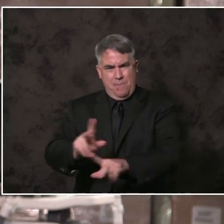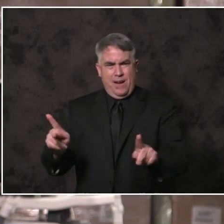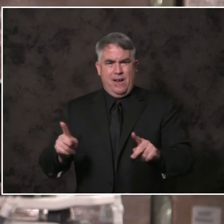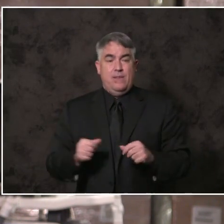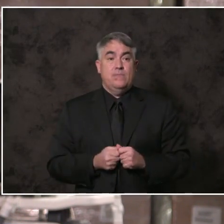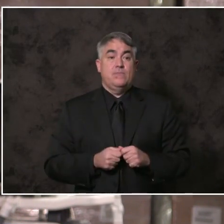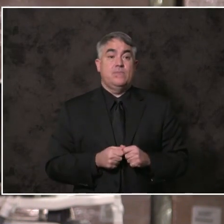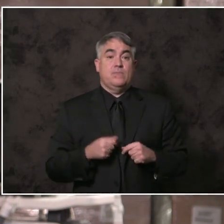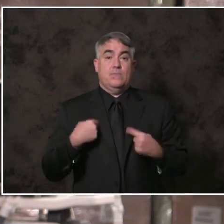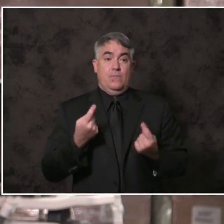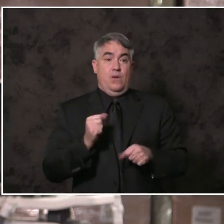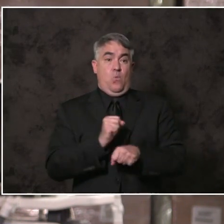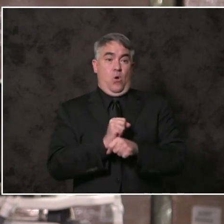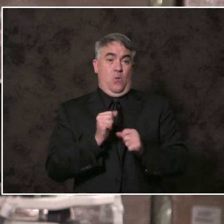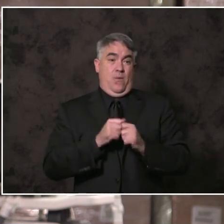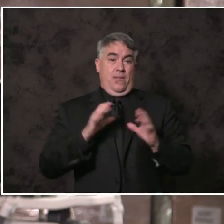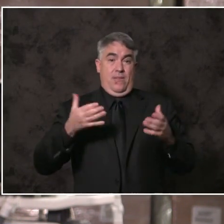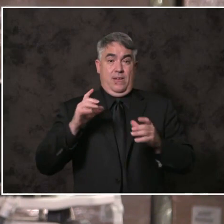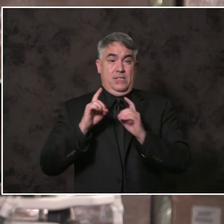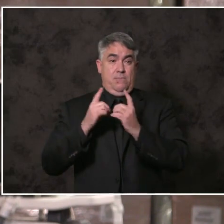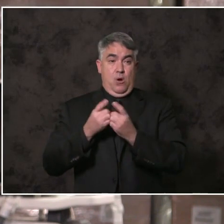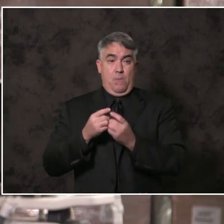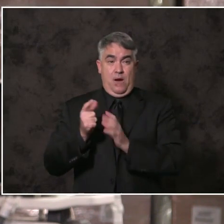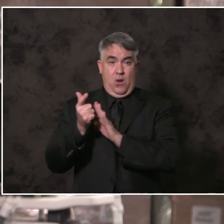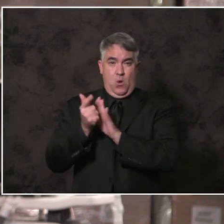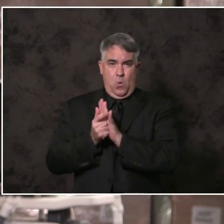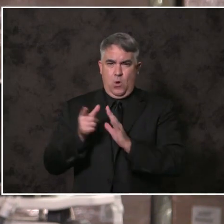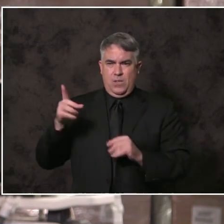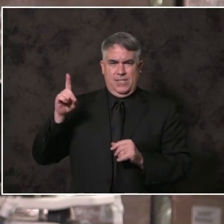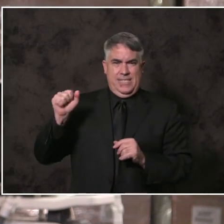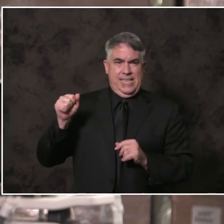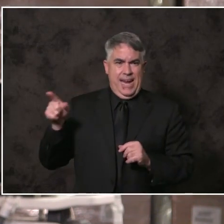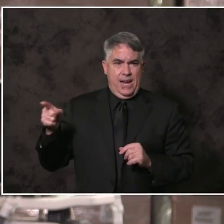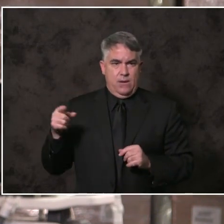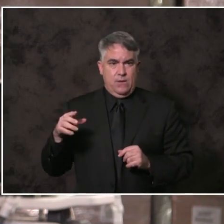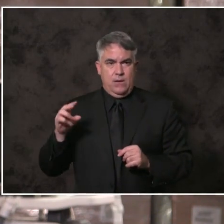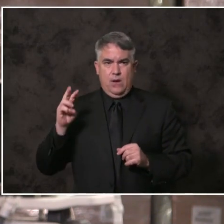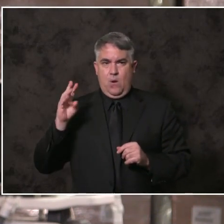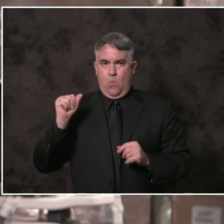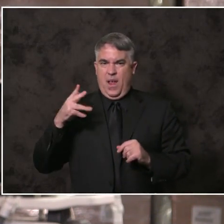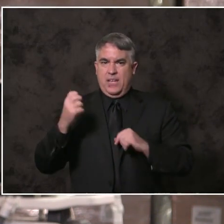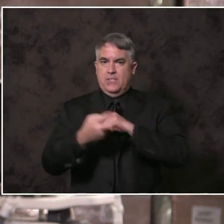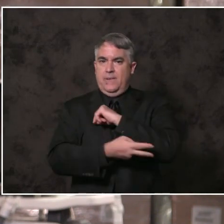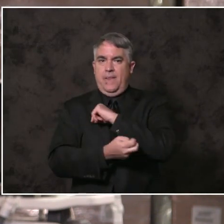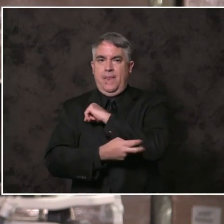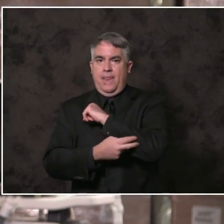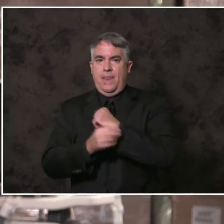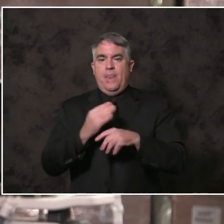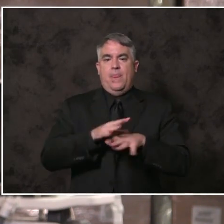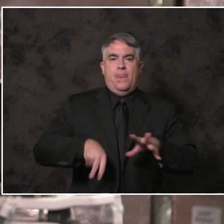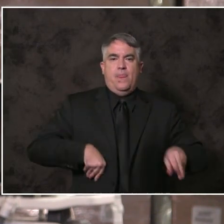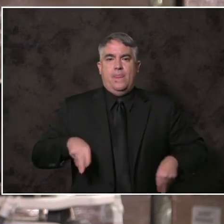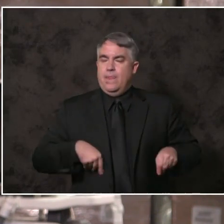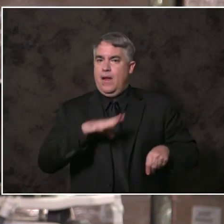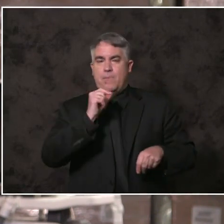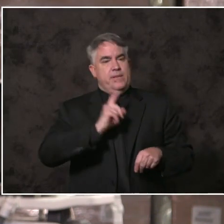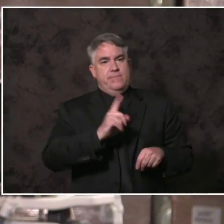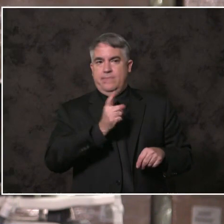we will launch a workplace justice initiative to crack down on wage theft. To protect low wage workers from exploitation.